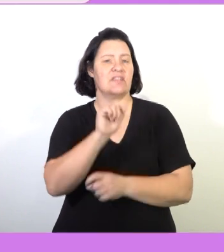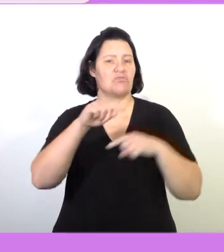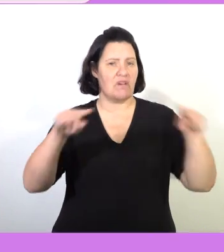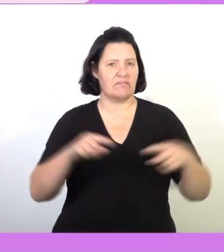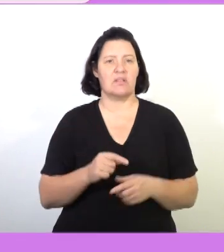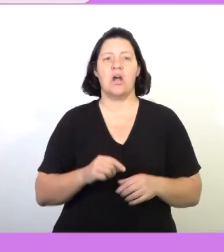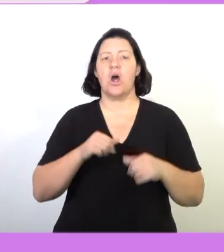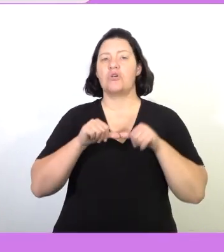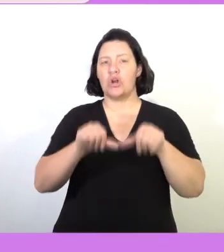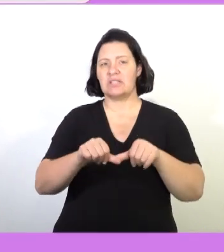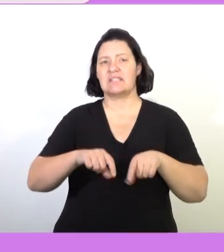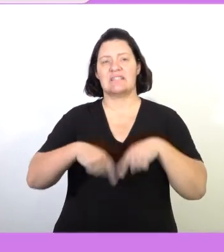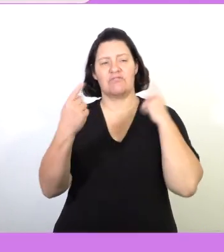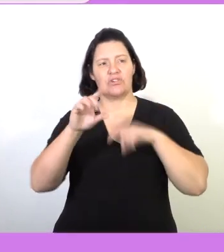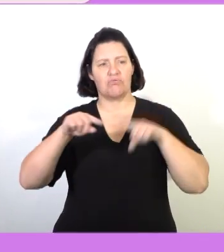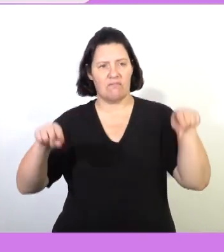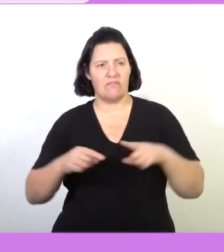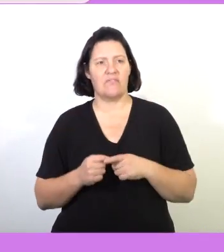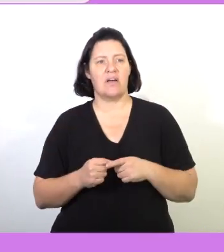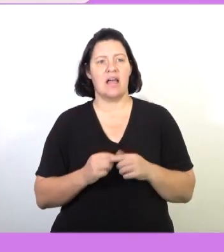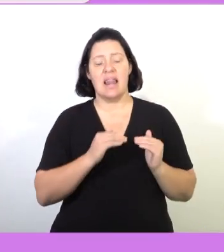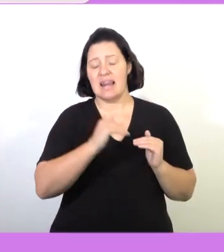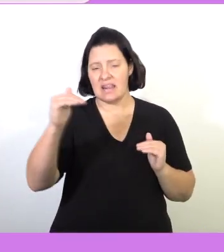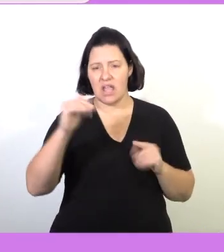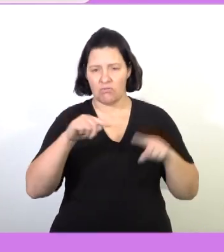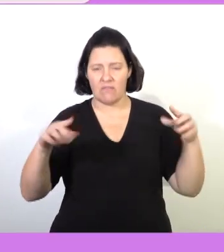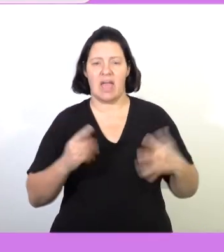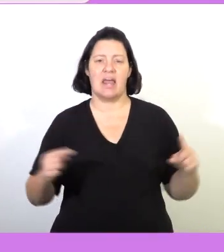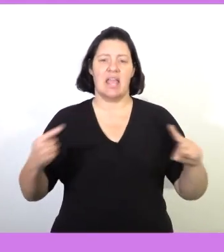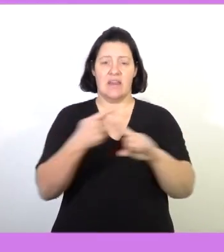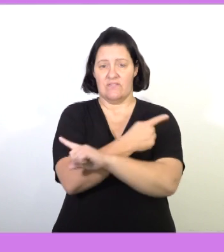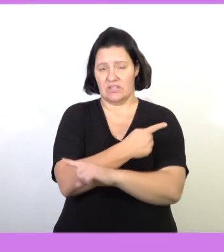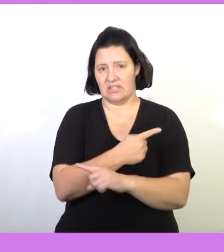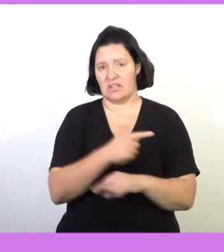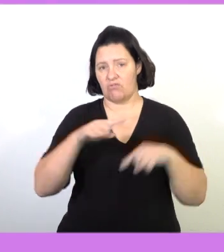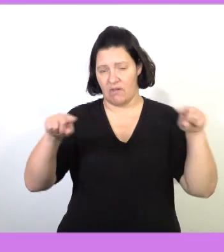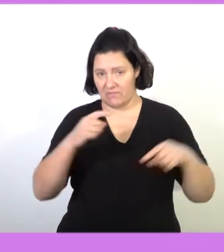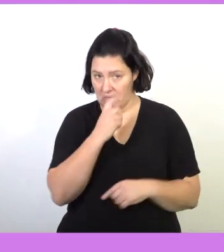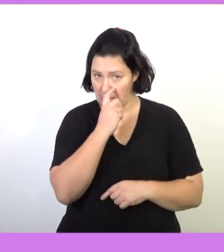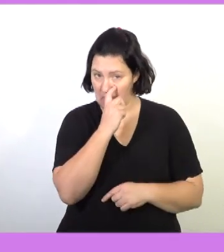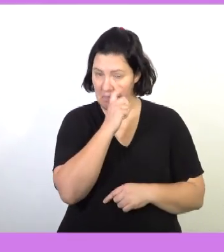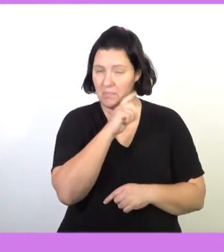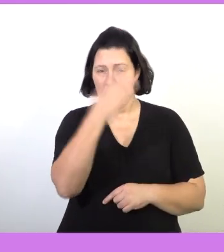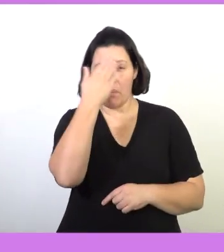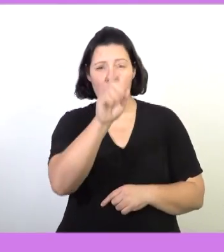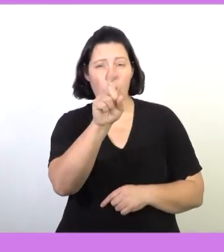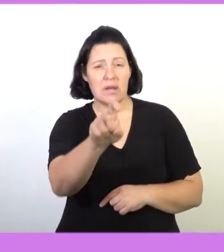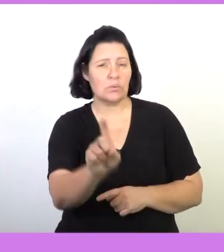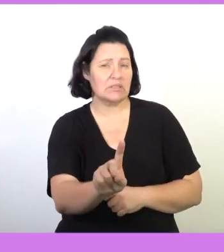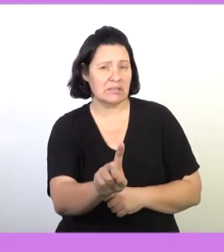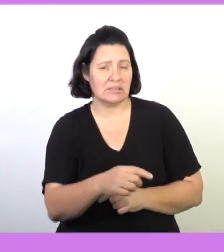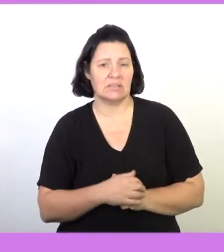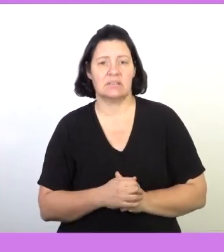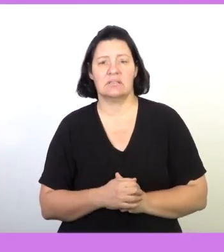constant different graphs, the linear graph and the inverse graph. What you should know